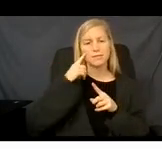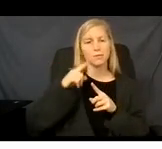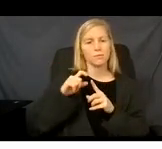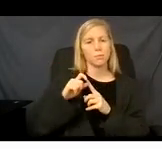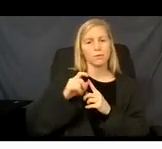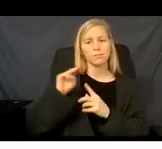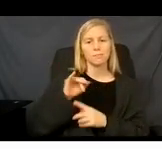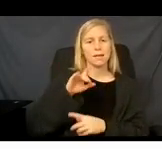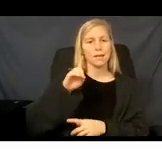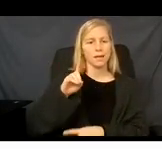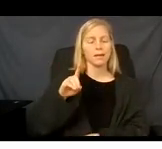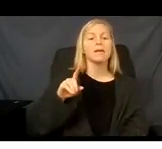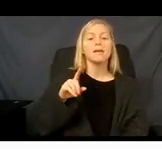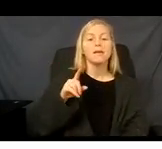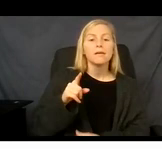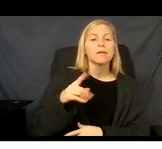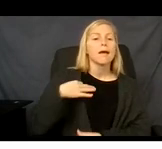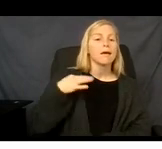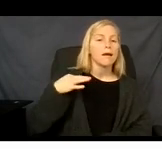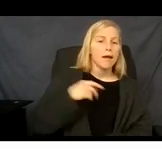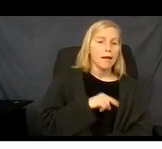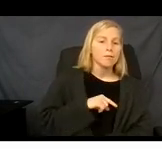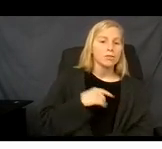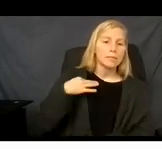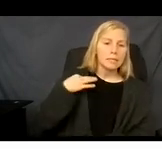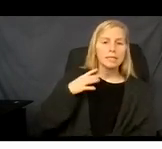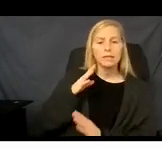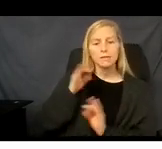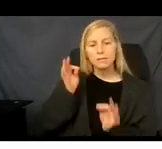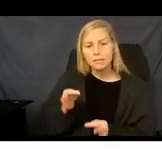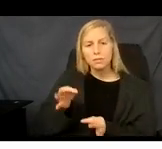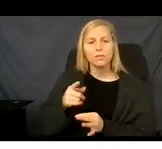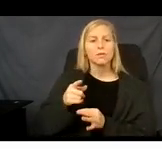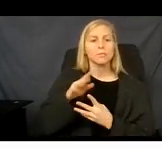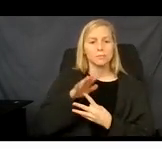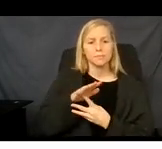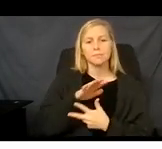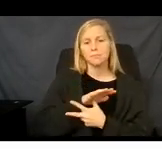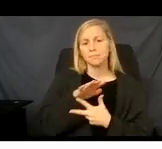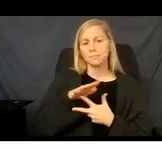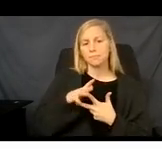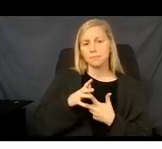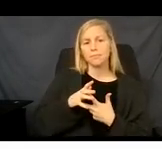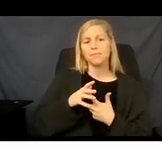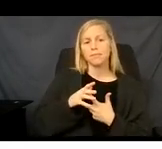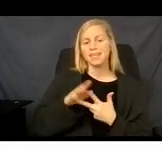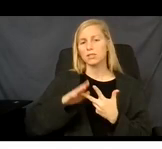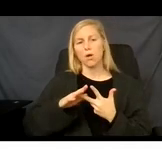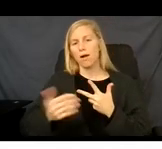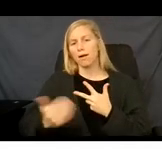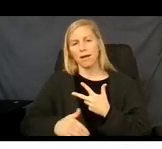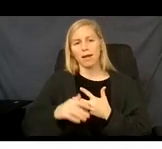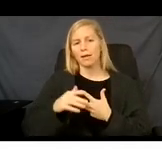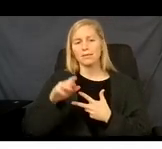eligibility determination, the income being the adjusted gross income and not the income do not have to